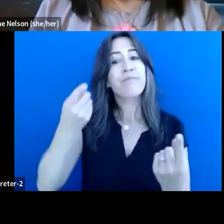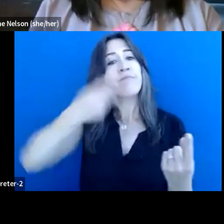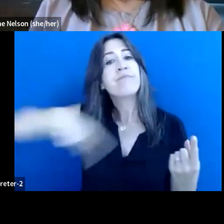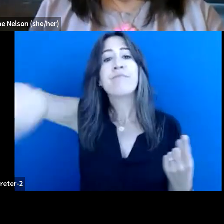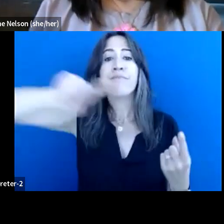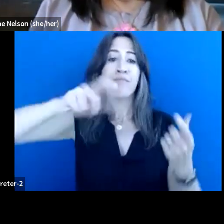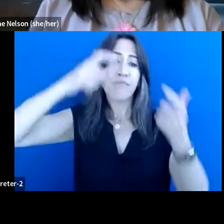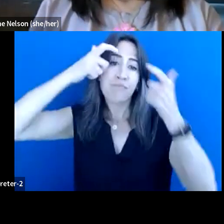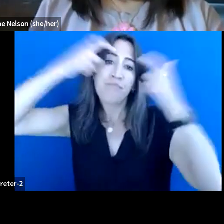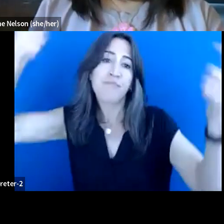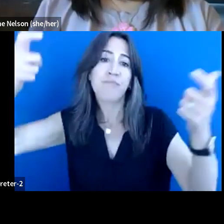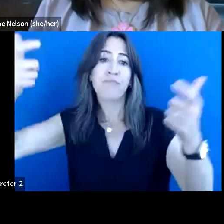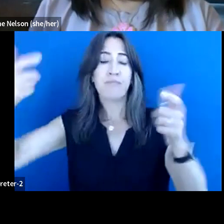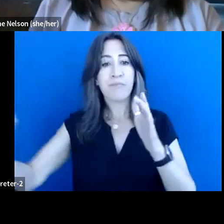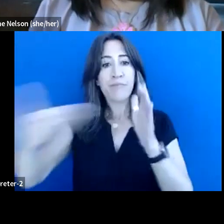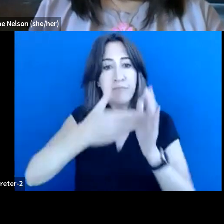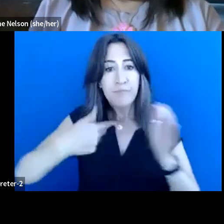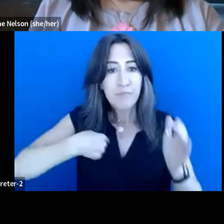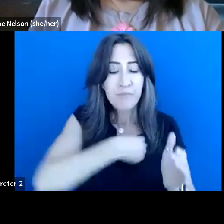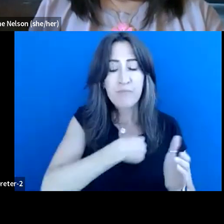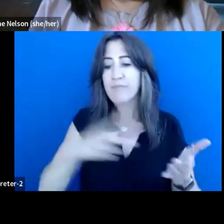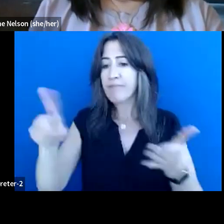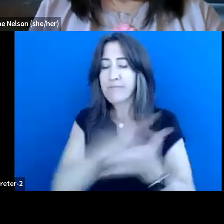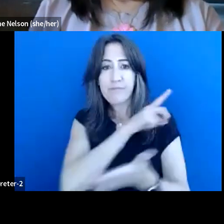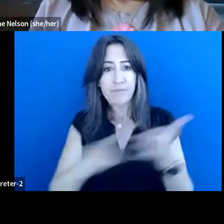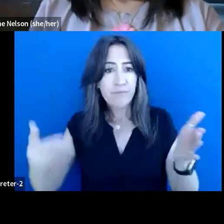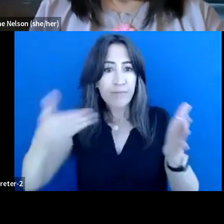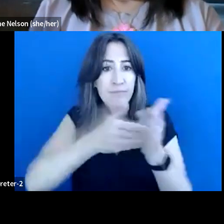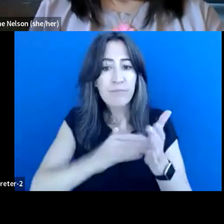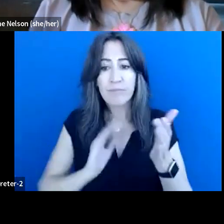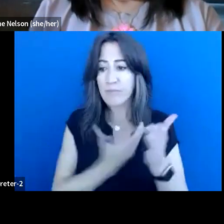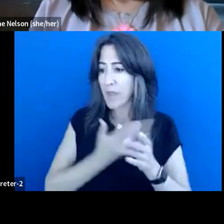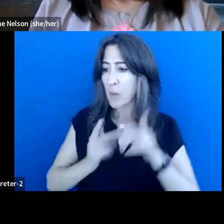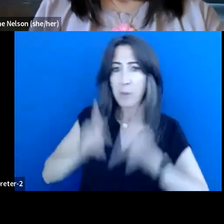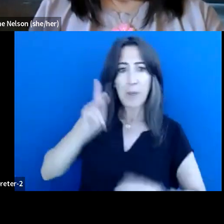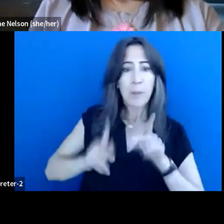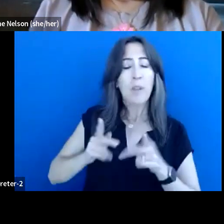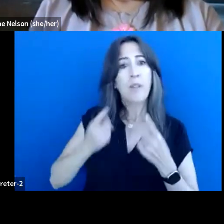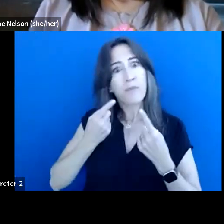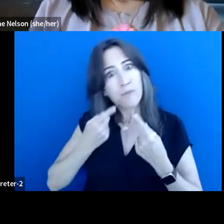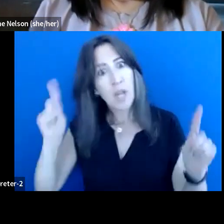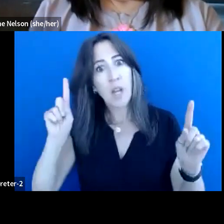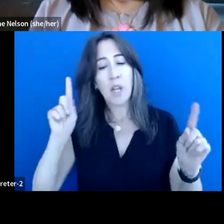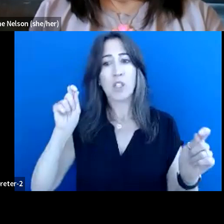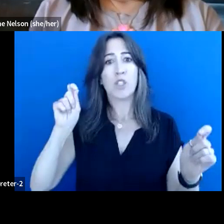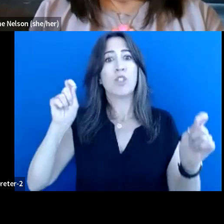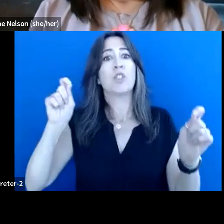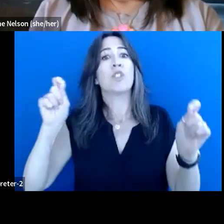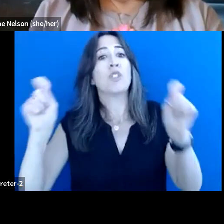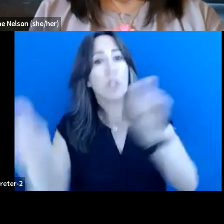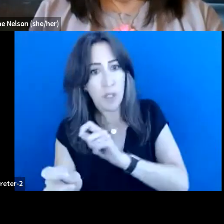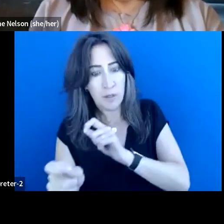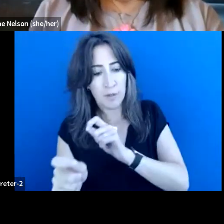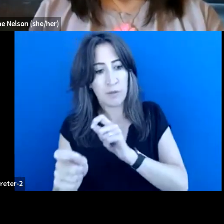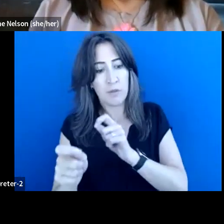legislated. There is a legislated discrimination against our people that's shifting. Thank goodness. Now we have to say, well,